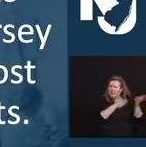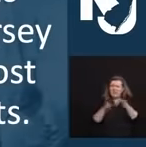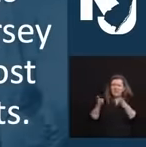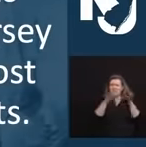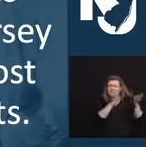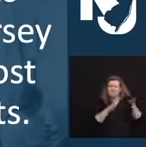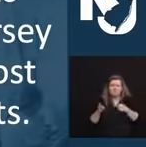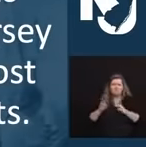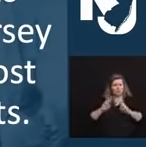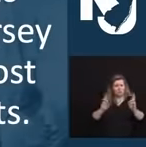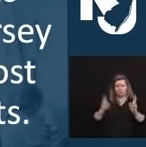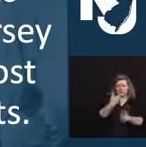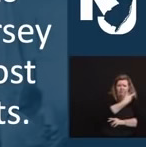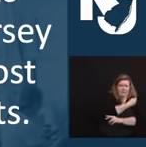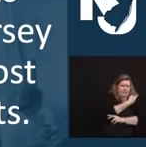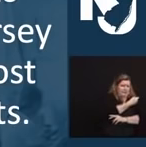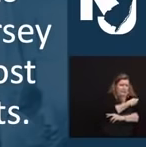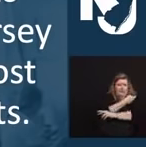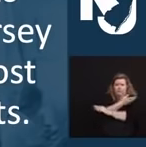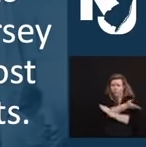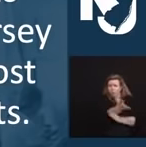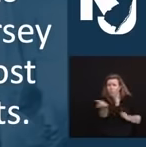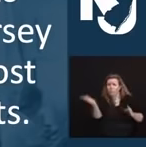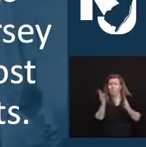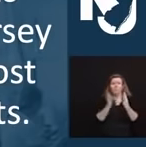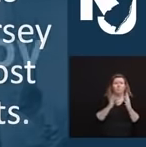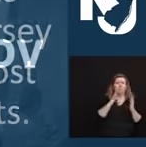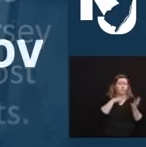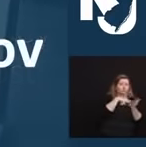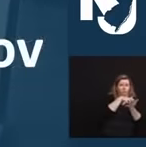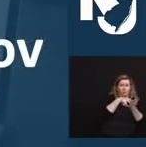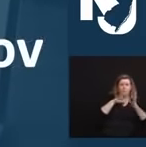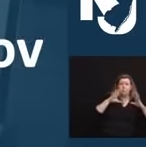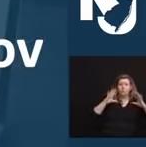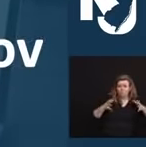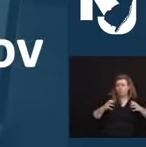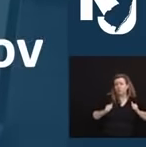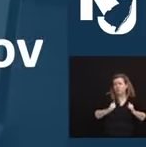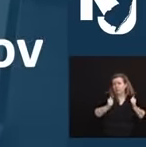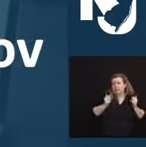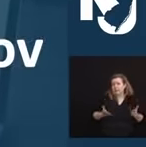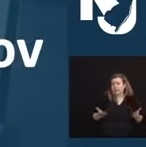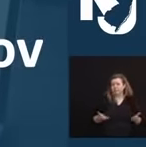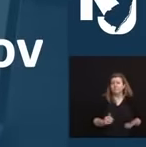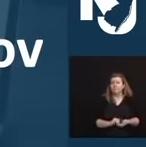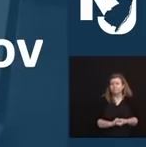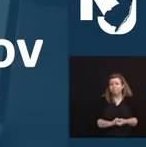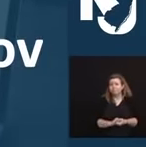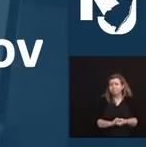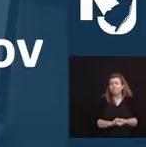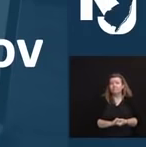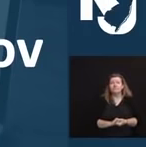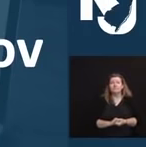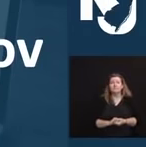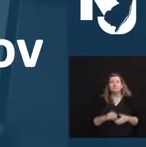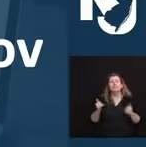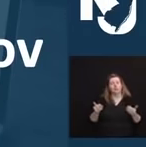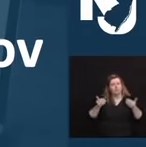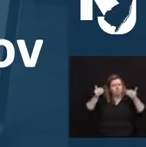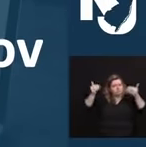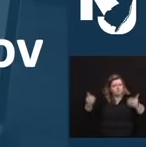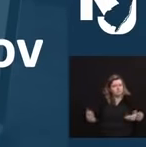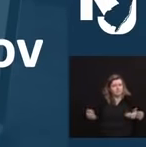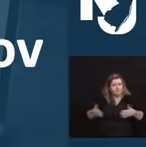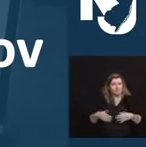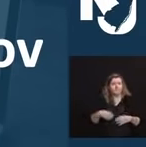highly vulnerable residents. We are also aware, switching gears, that the holiday season can be a stressful one in